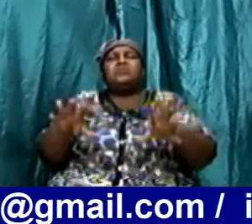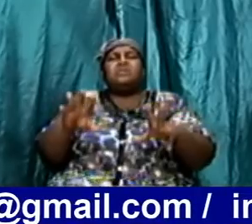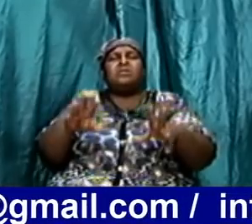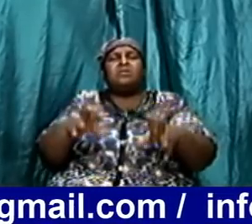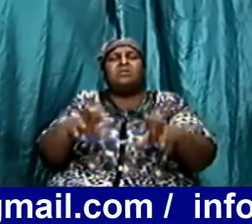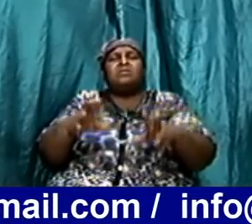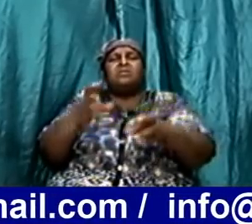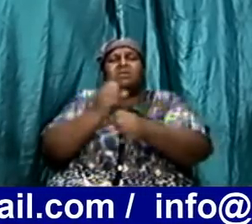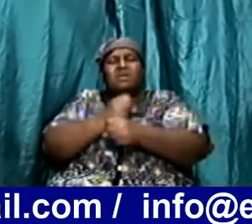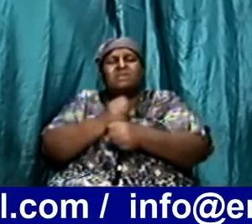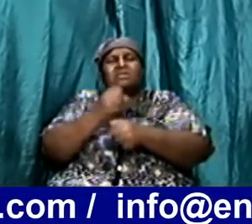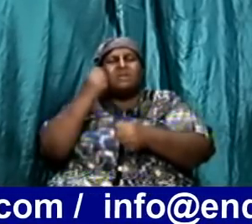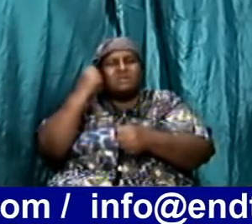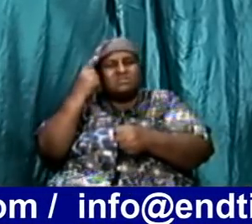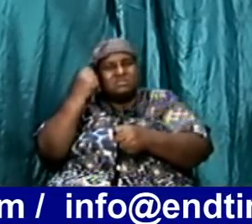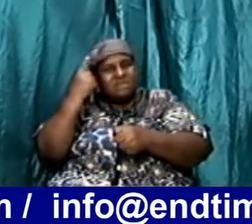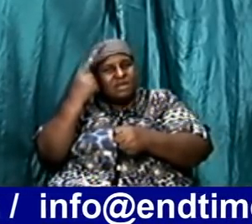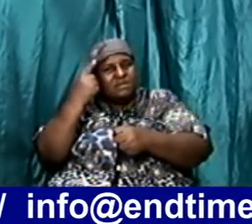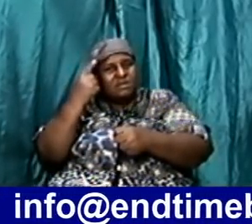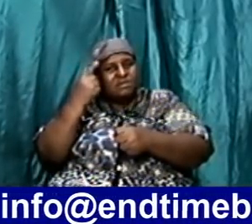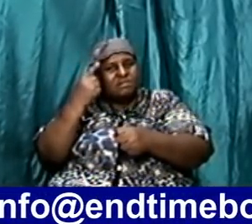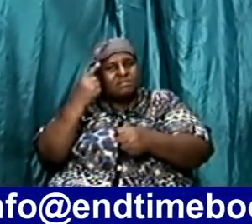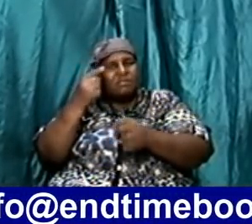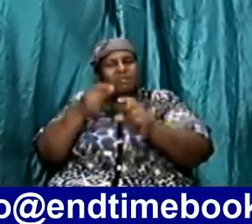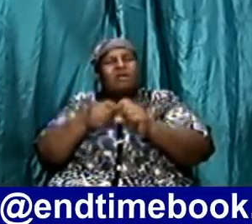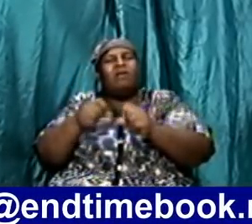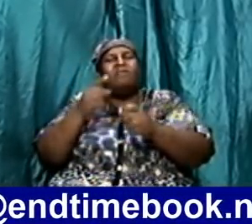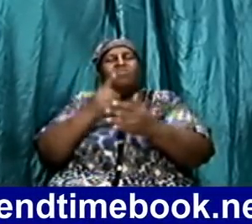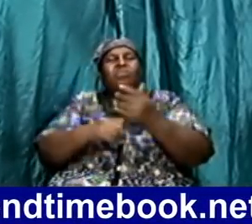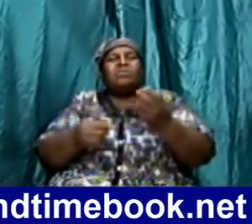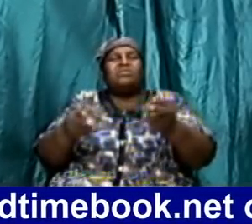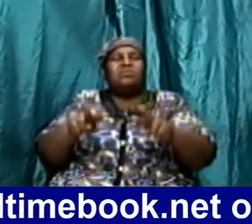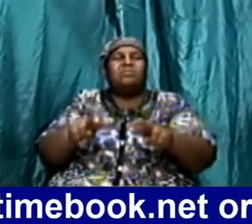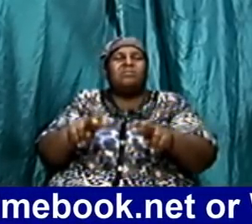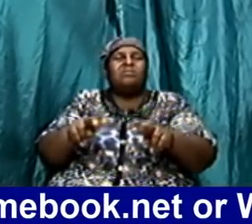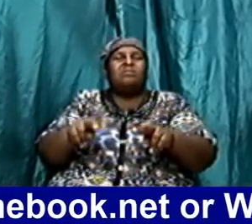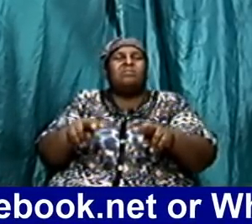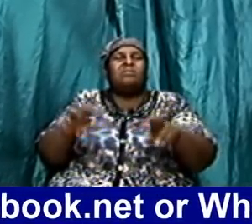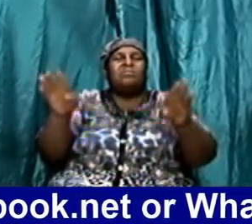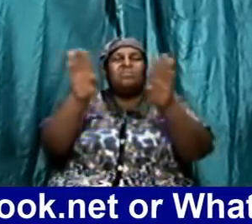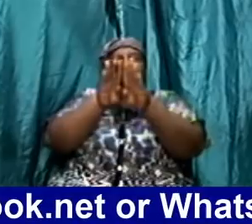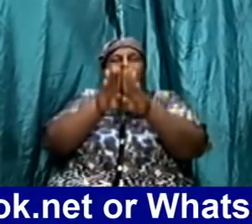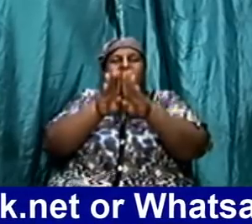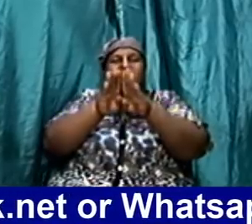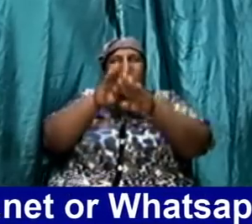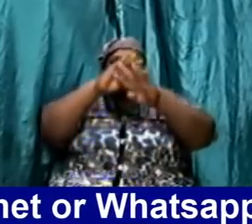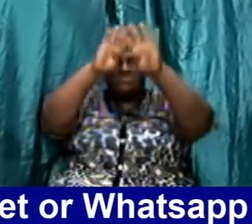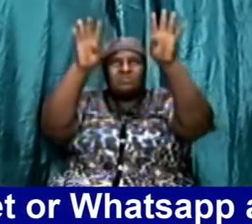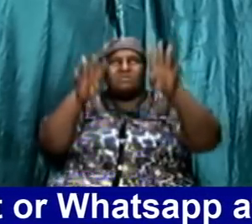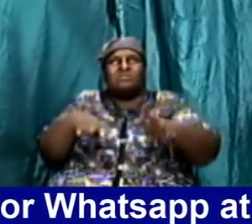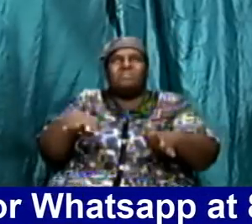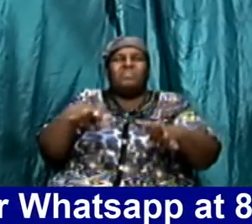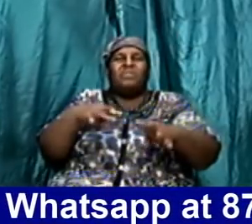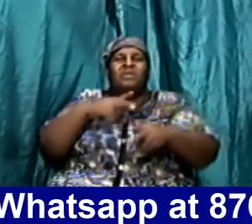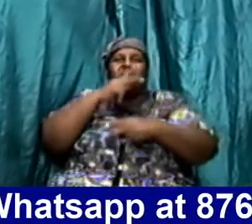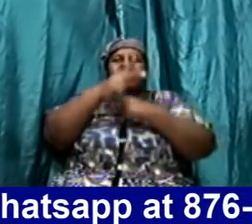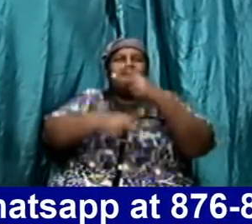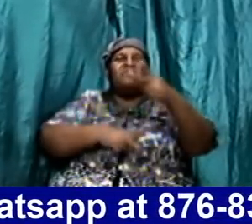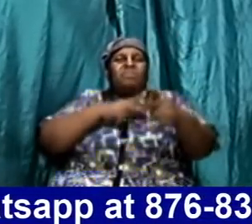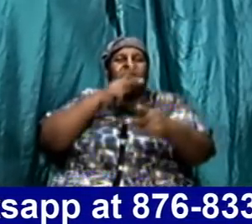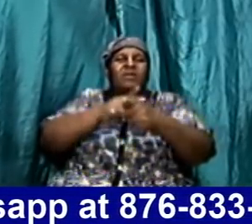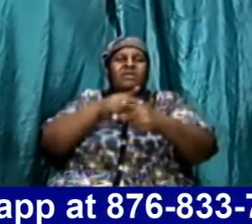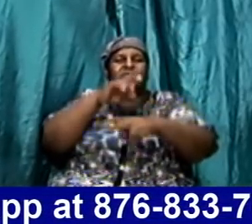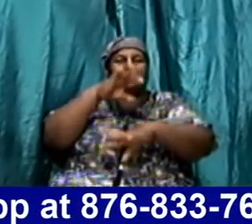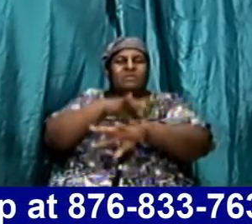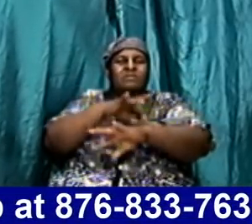place closing off the curtain the curtains on planet earth amen so you can get yourself ready and you will hear